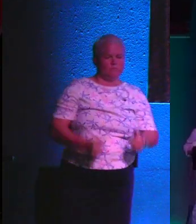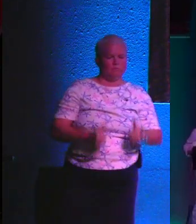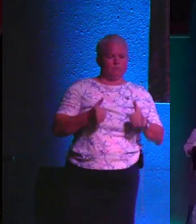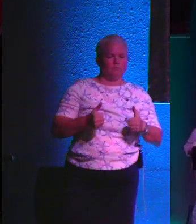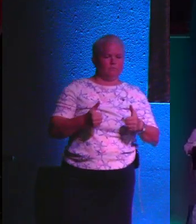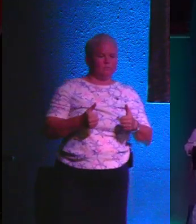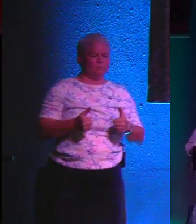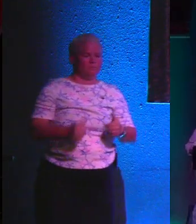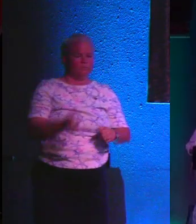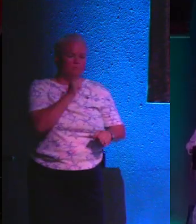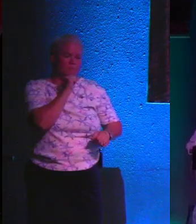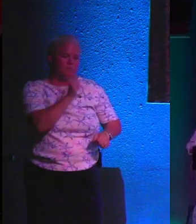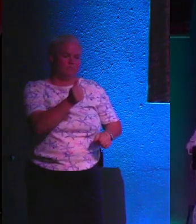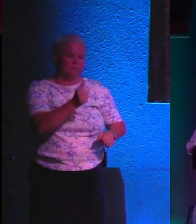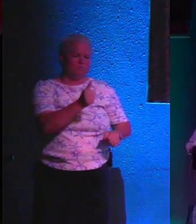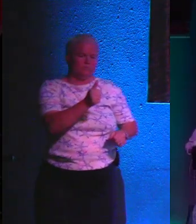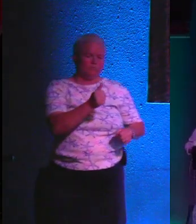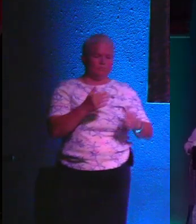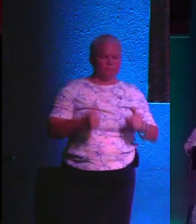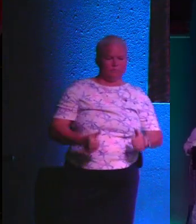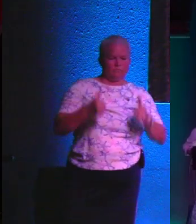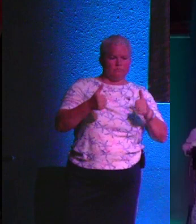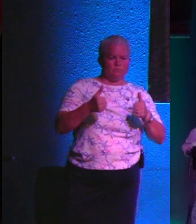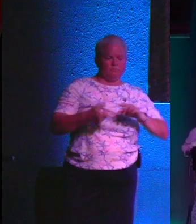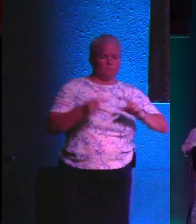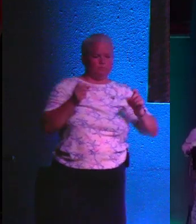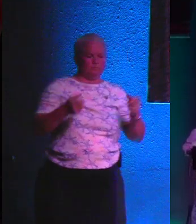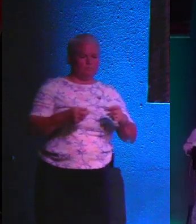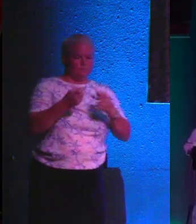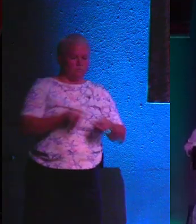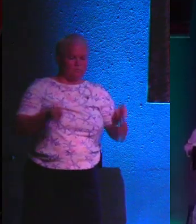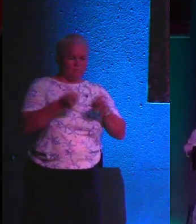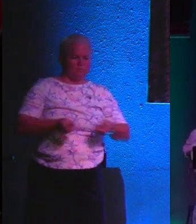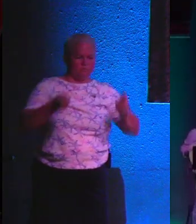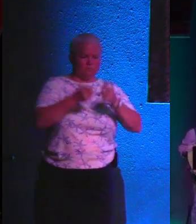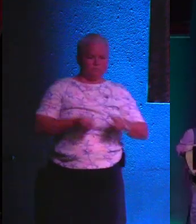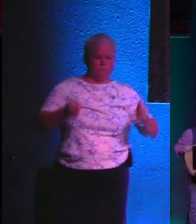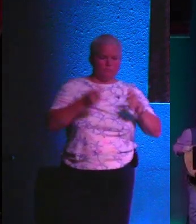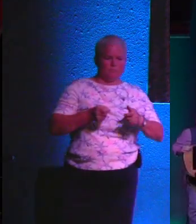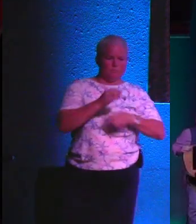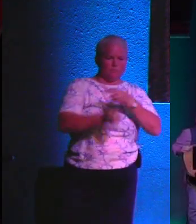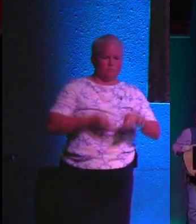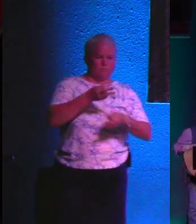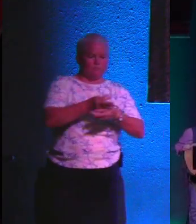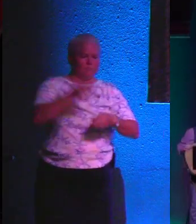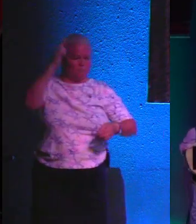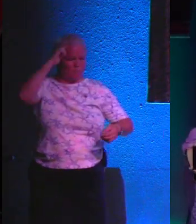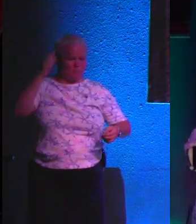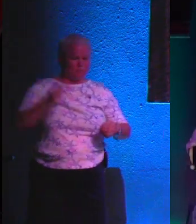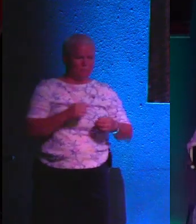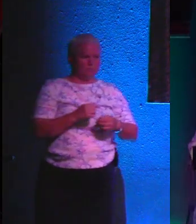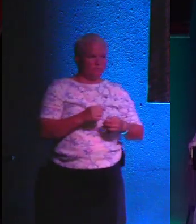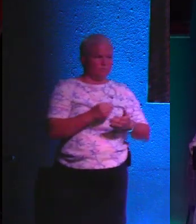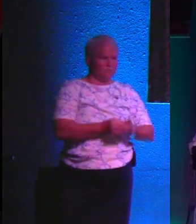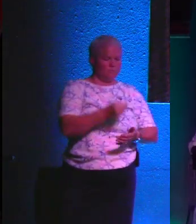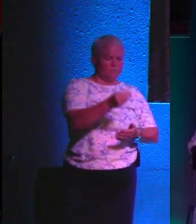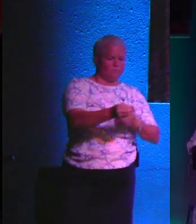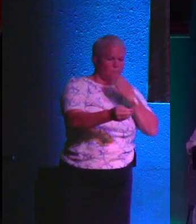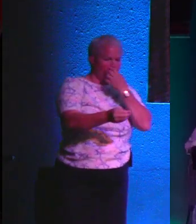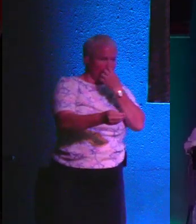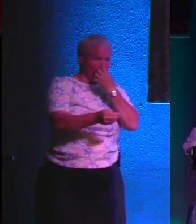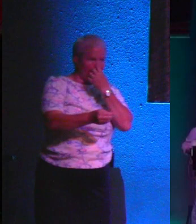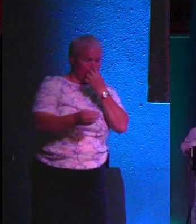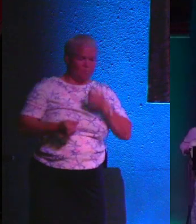lives. Lord, it's not easy to live in this sinful world, but you know that that you have provided every